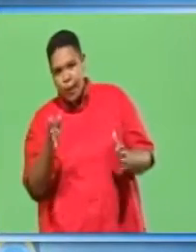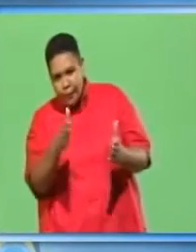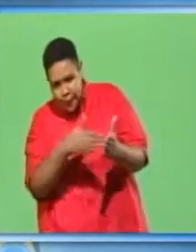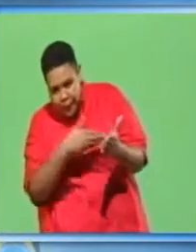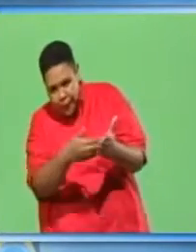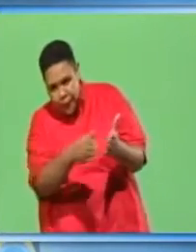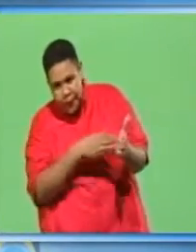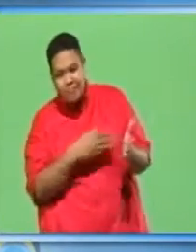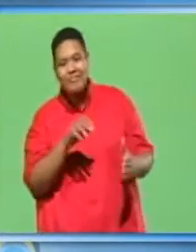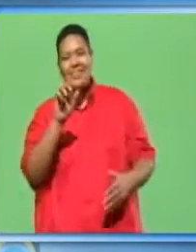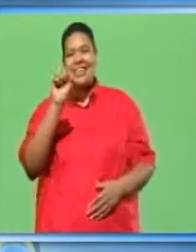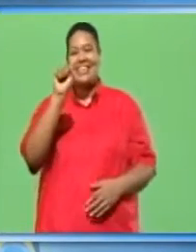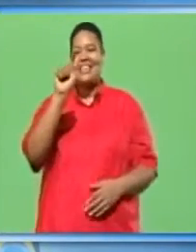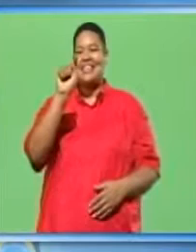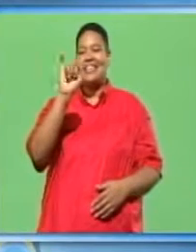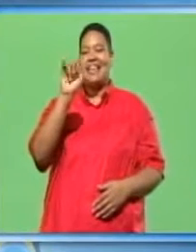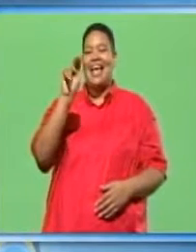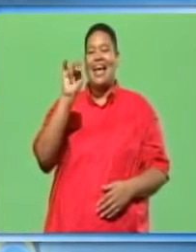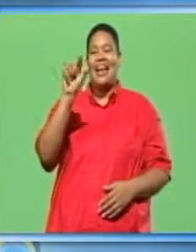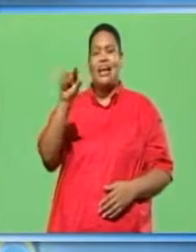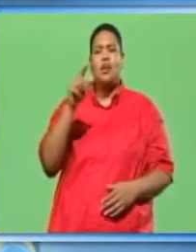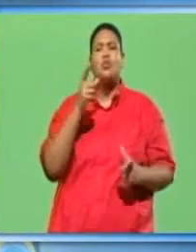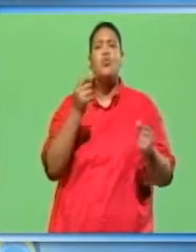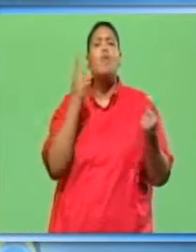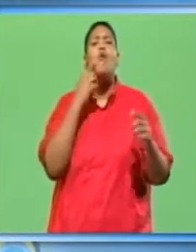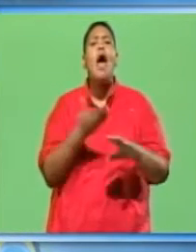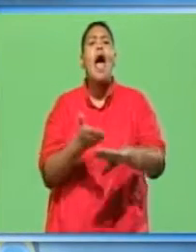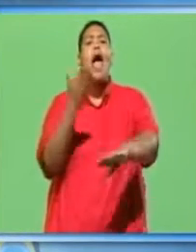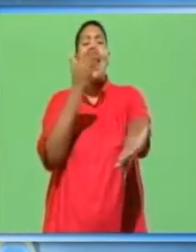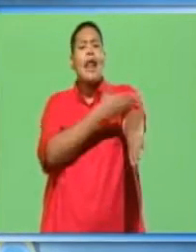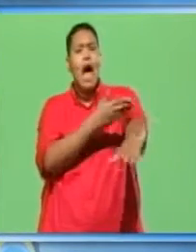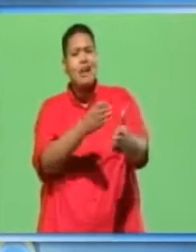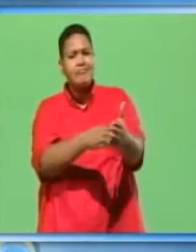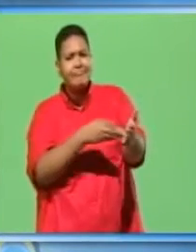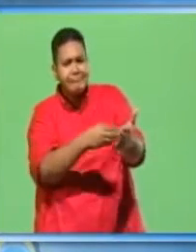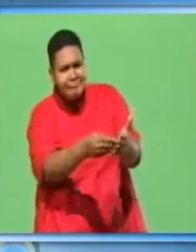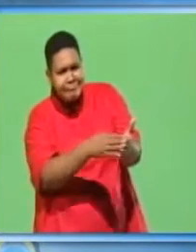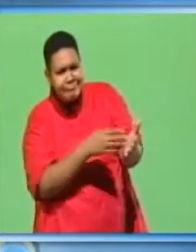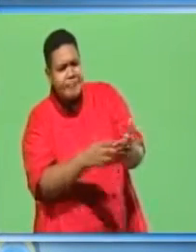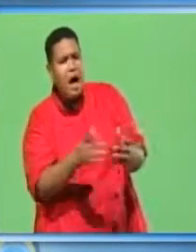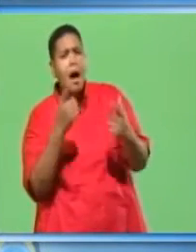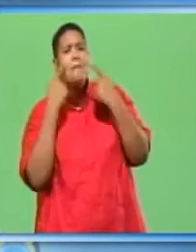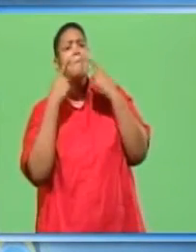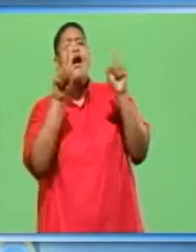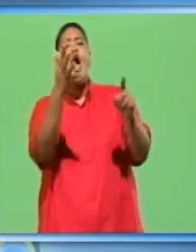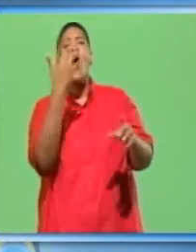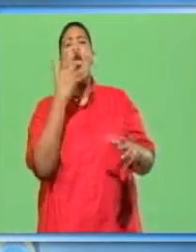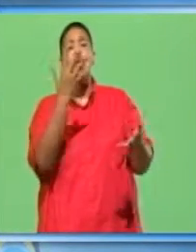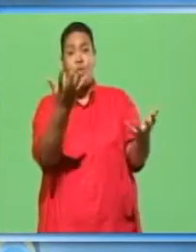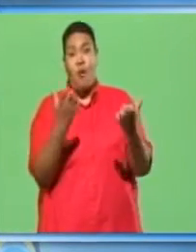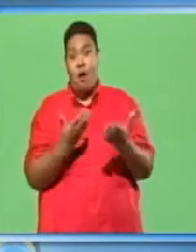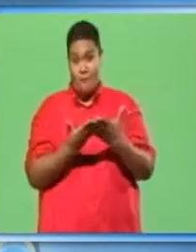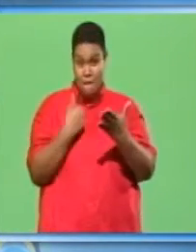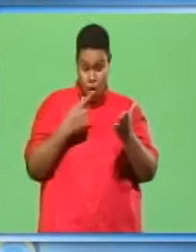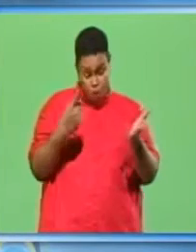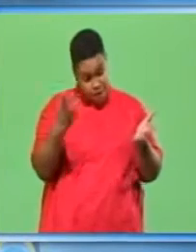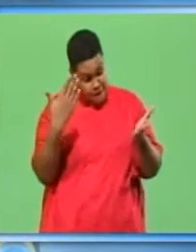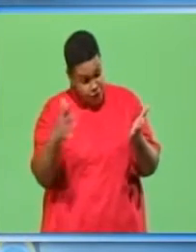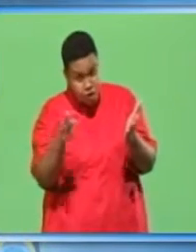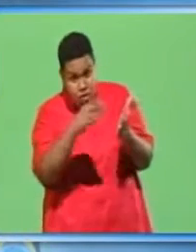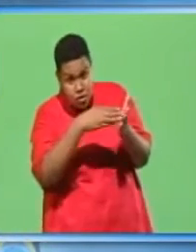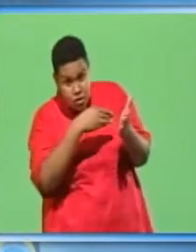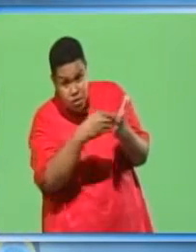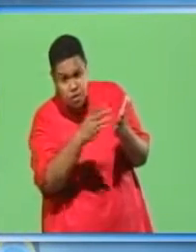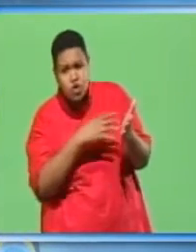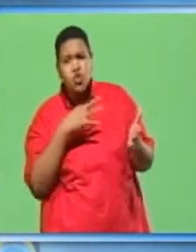3. Staining. Staining is done to enhance the grain and to achieve the color you want. Before staining the wood, dust